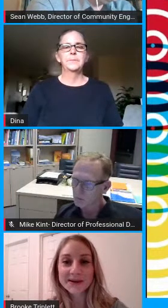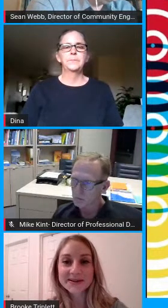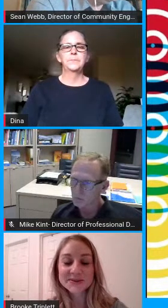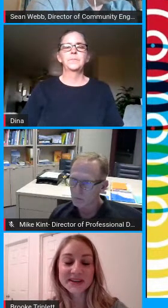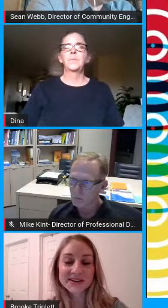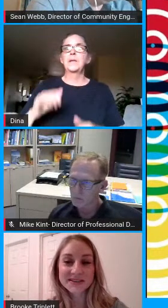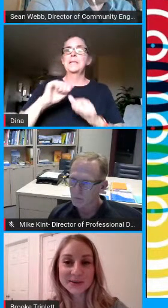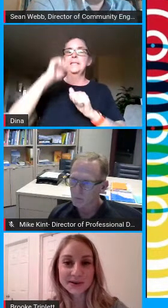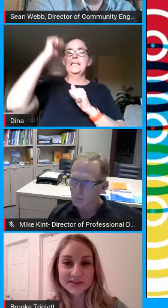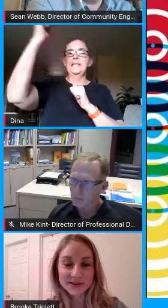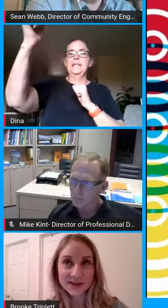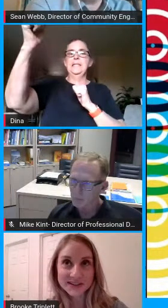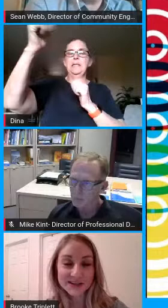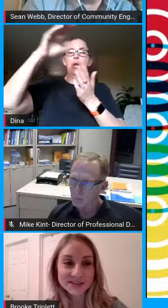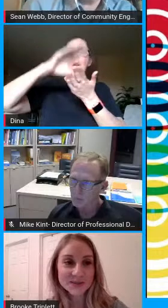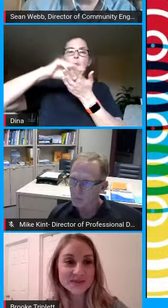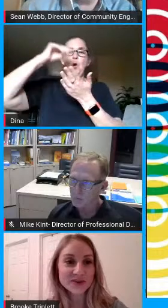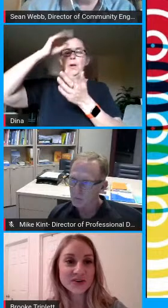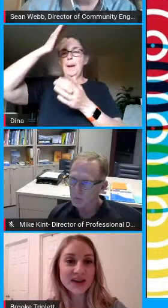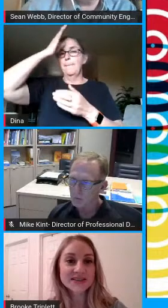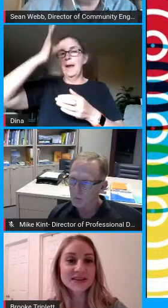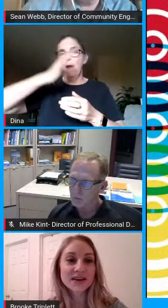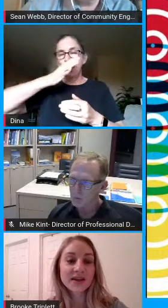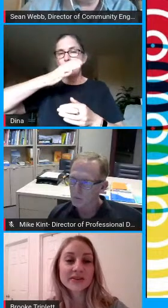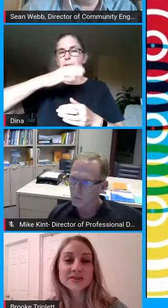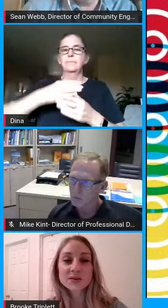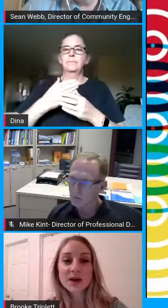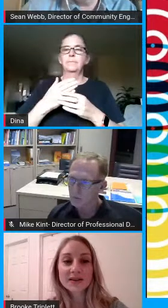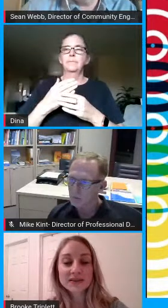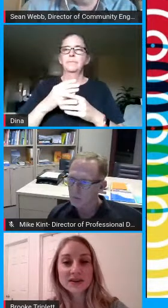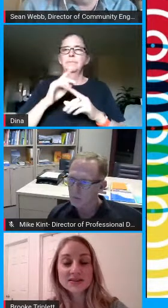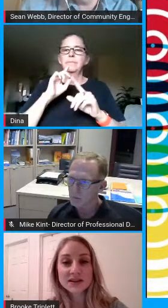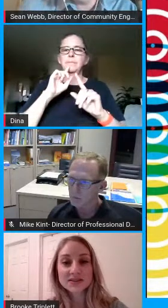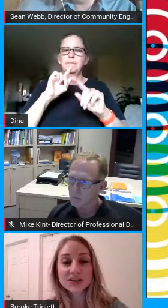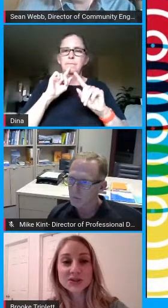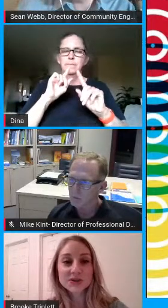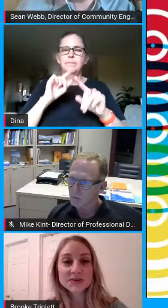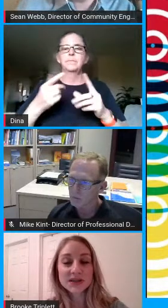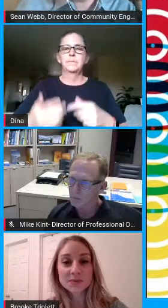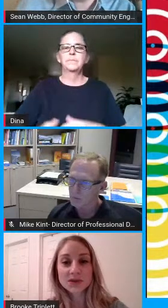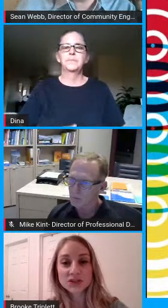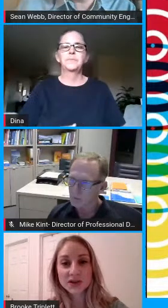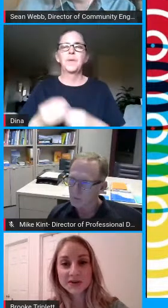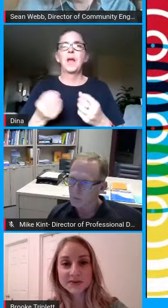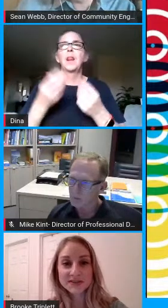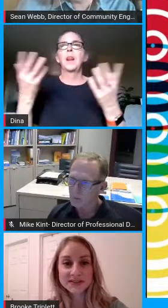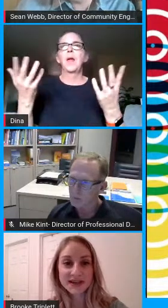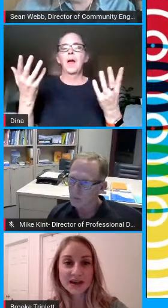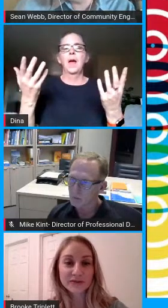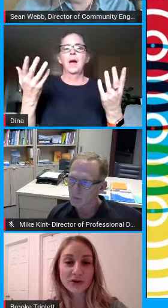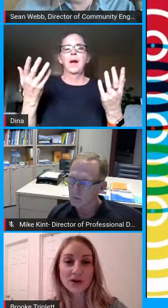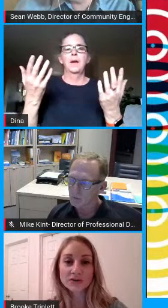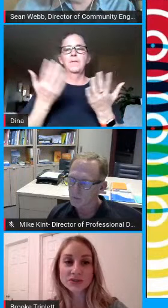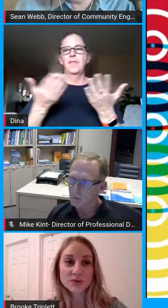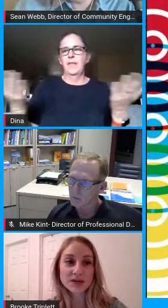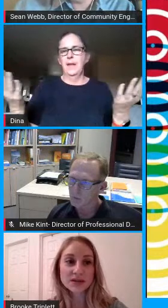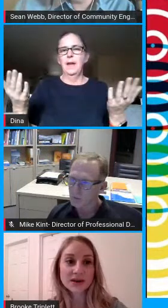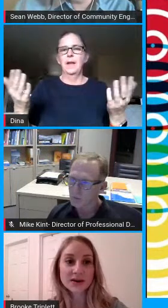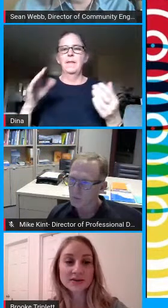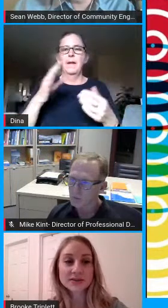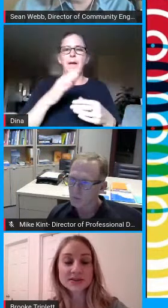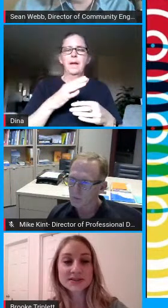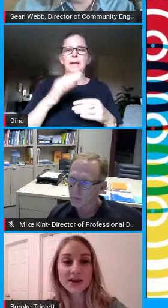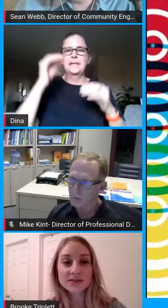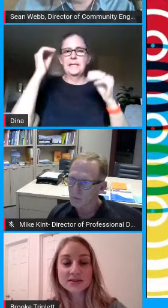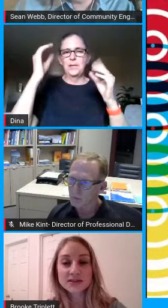learning parent or caretaker caretaker tips for you guys there's a lot of things that teachers and administrators and staff are all doing